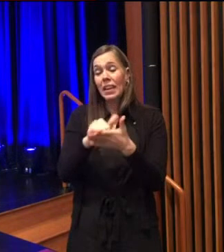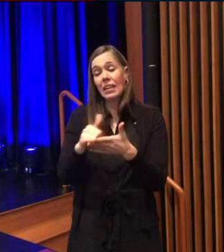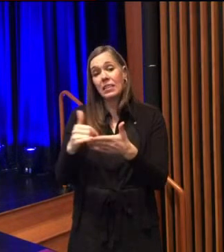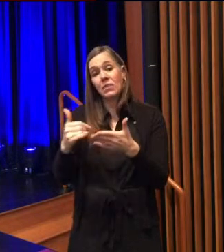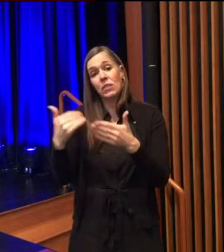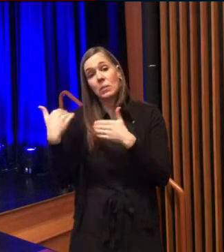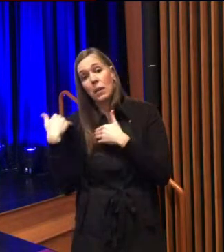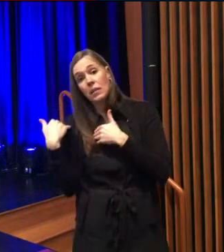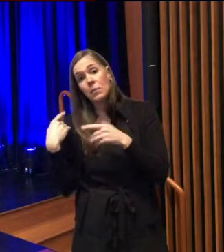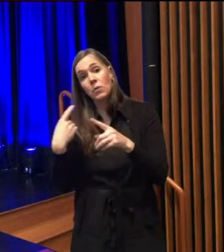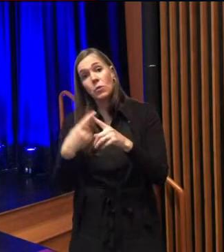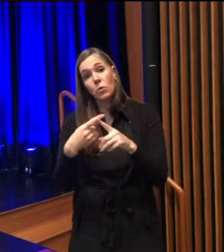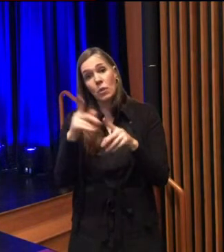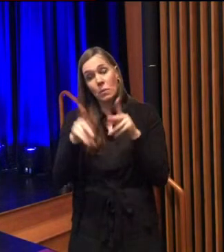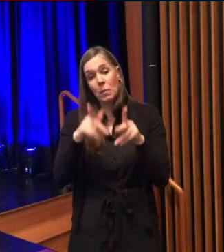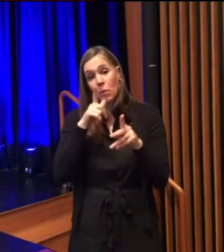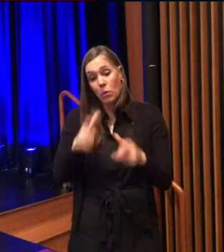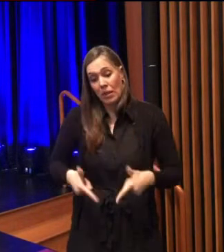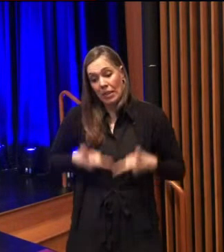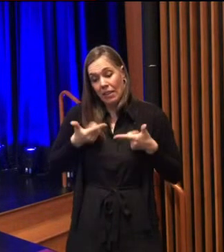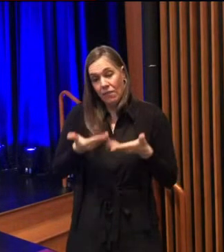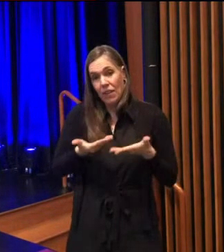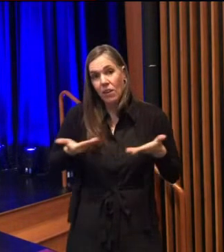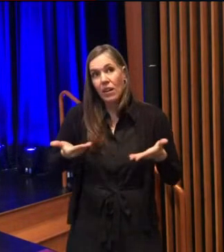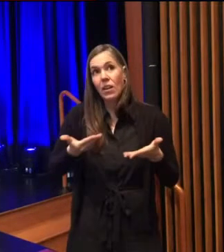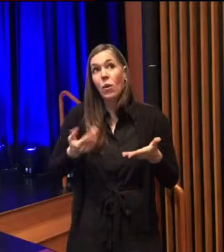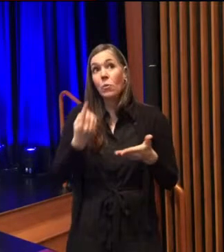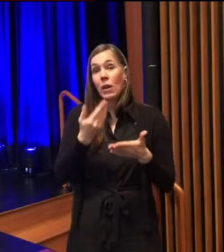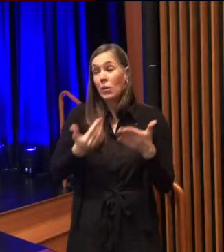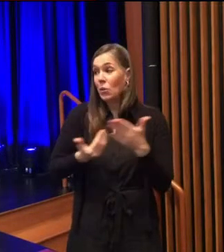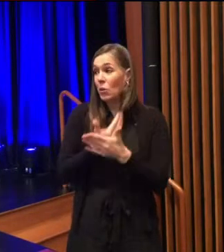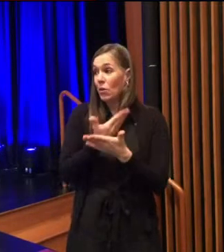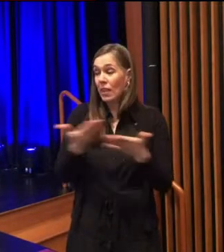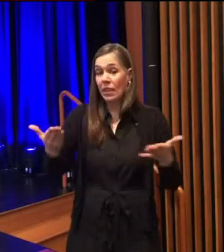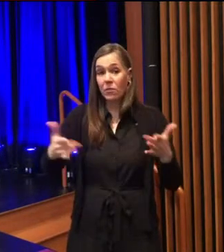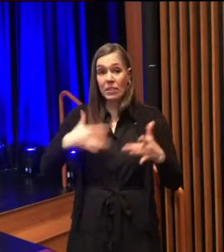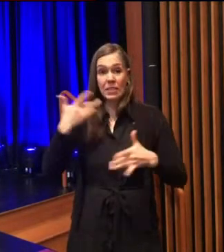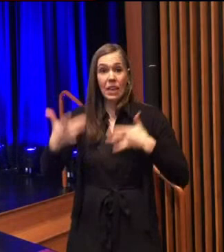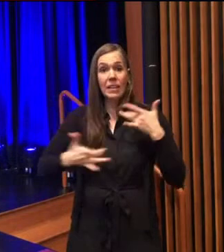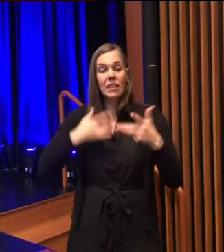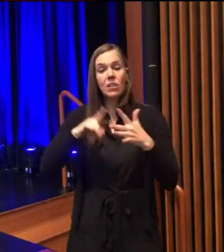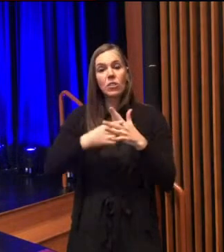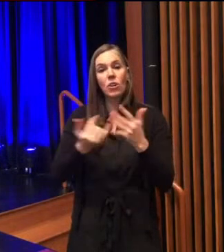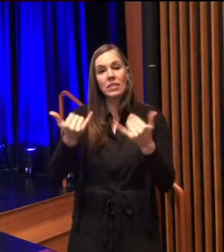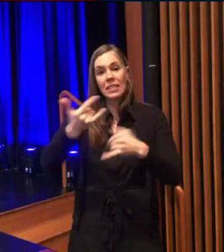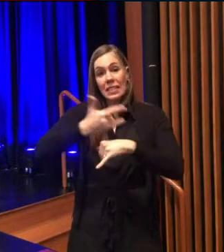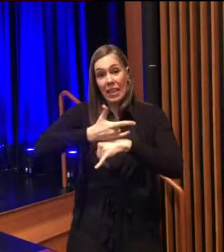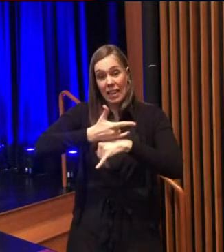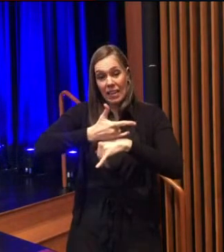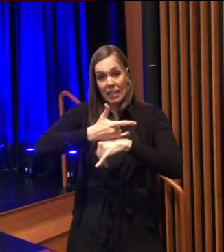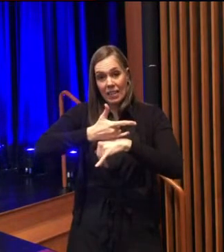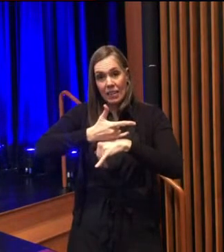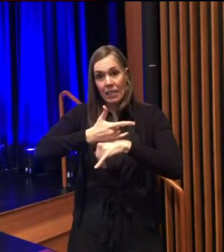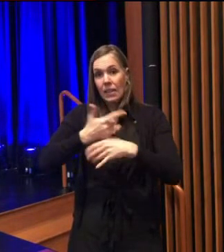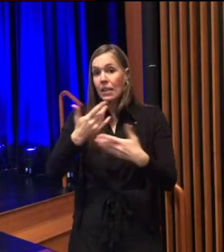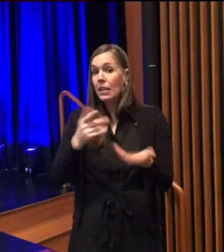to its residents and stakeholders one new thing we're excited to roll out today along with the online version of our strategic plan is the